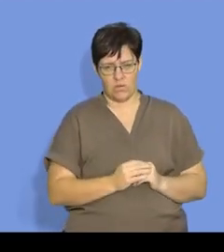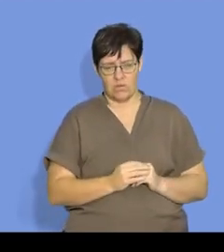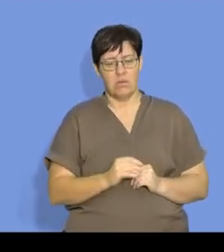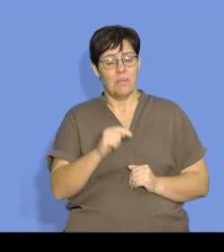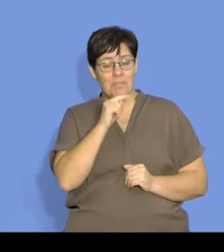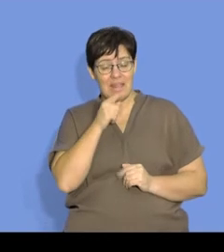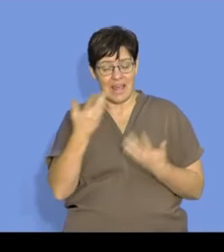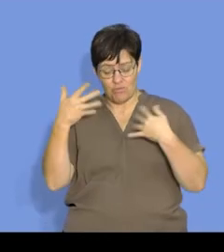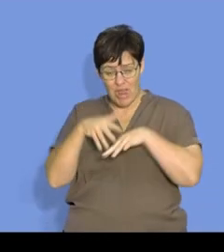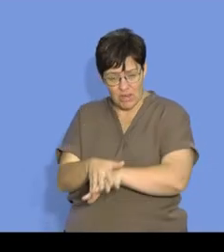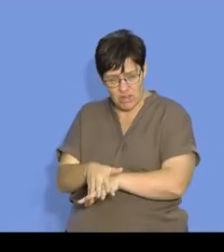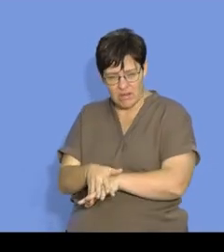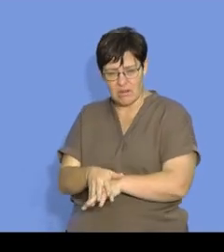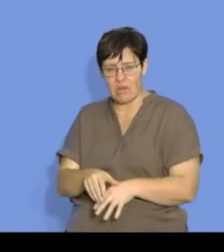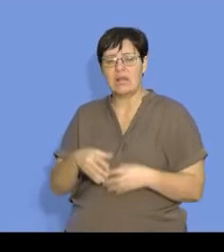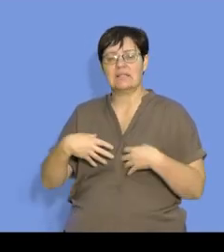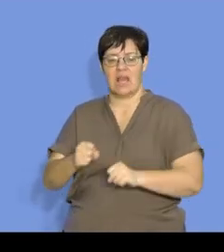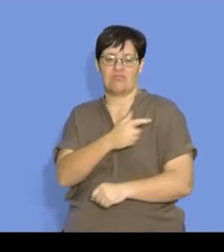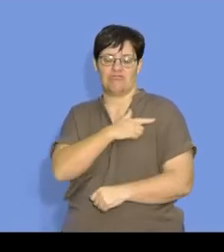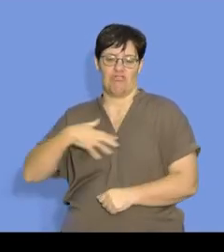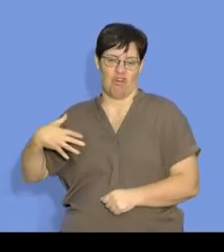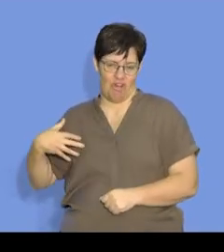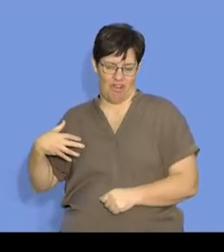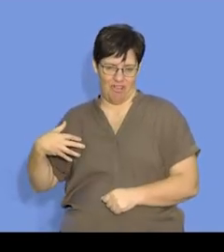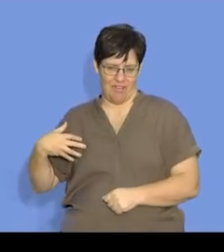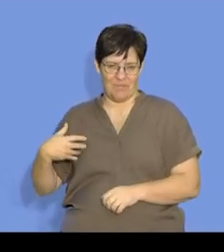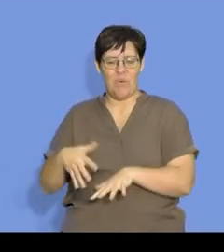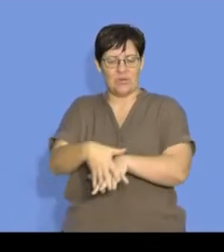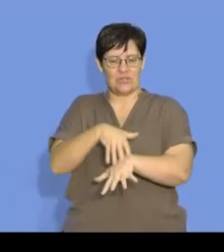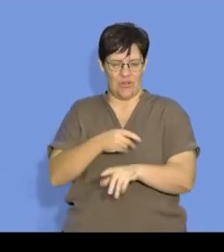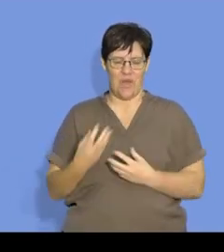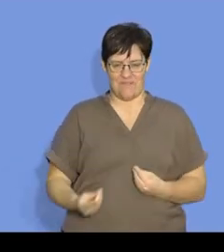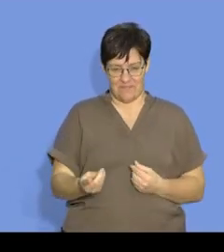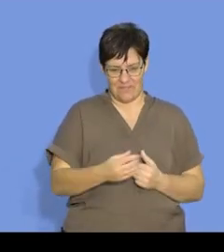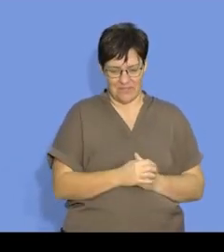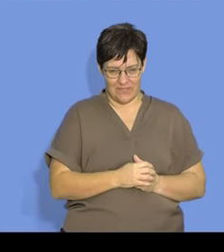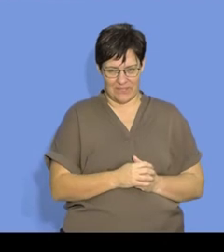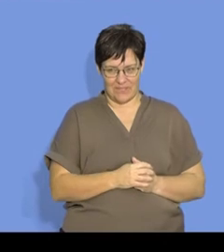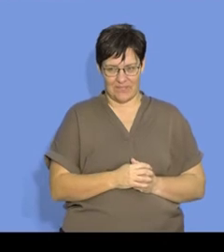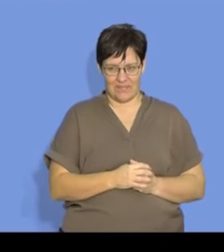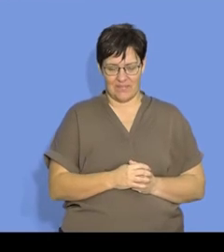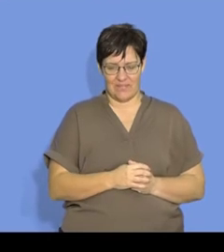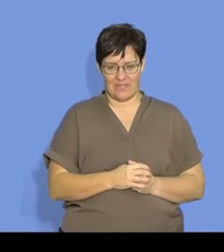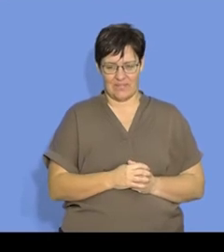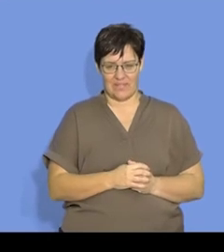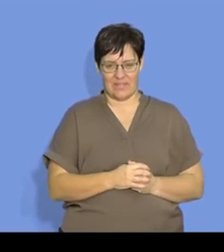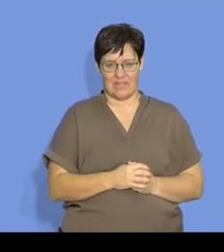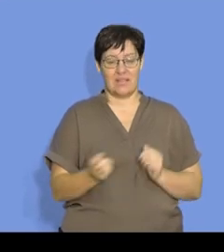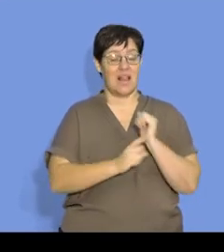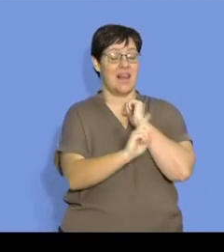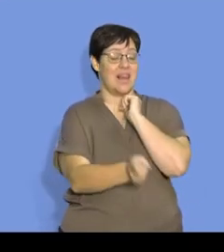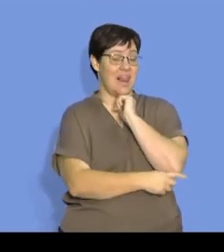it actually slows down the reaction, slows down the rate of the reaction.